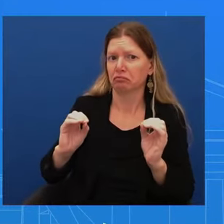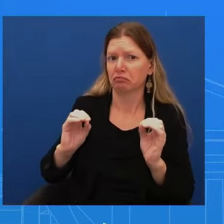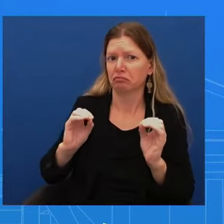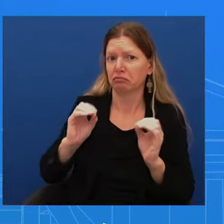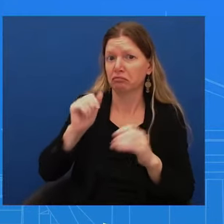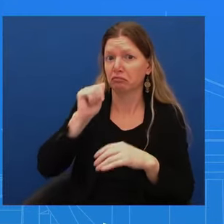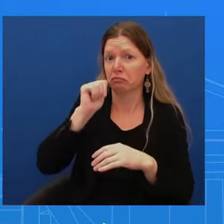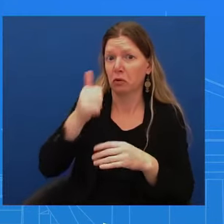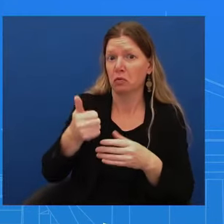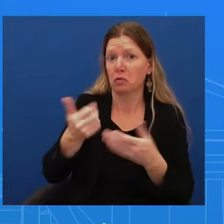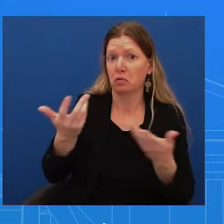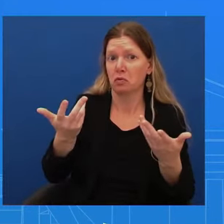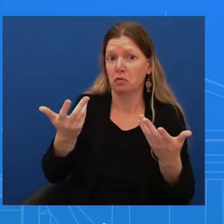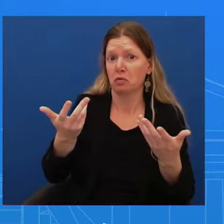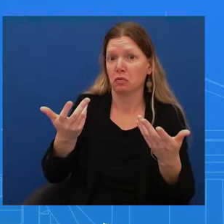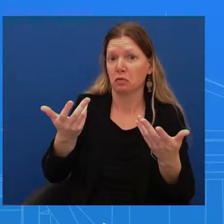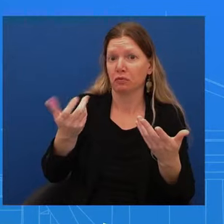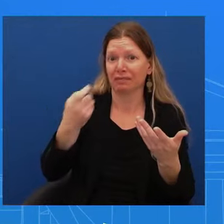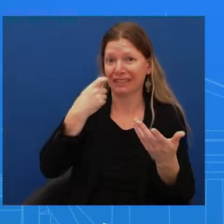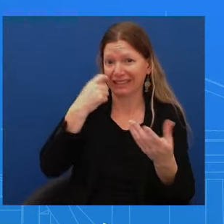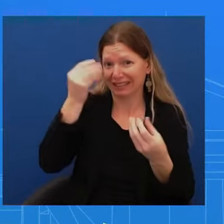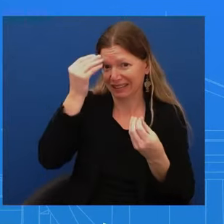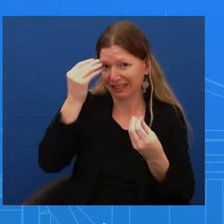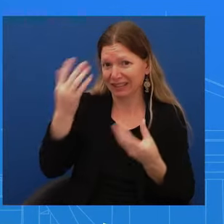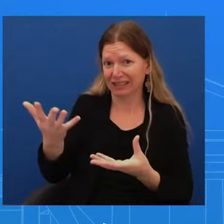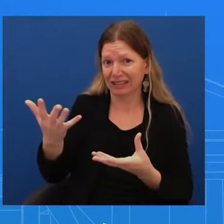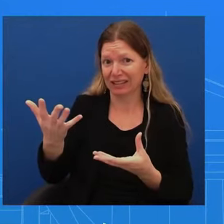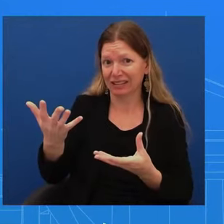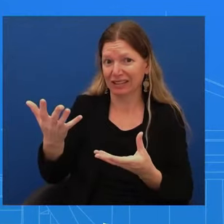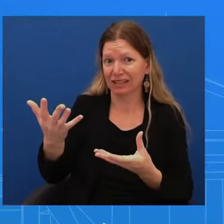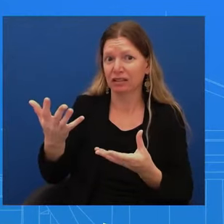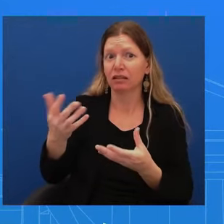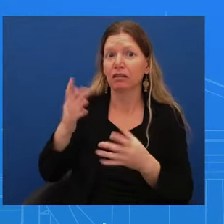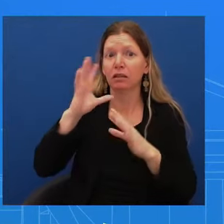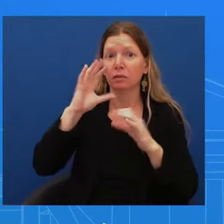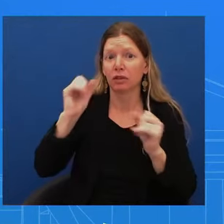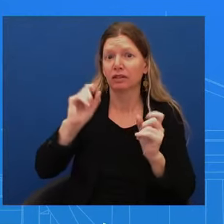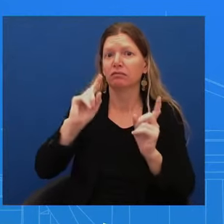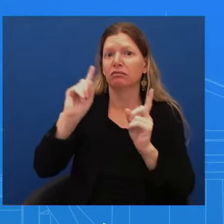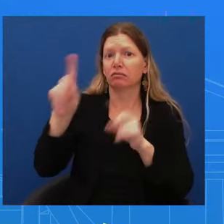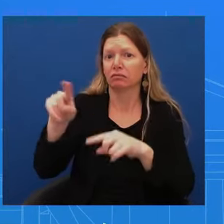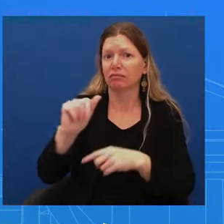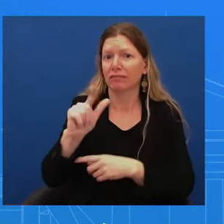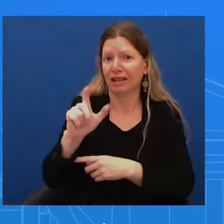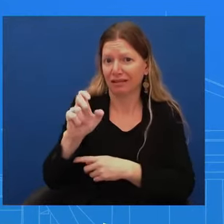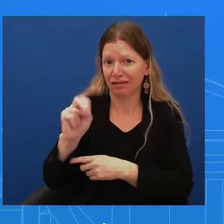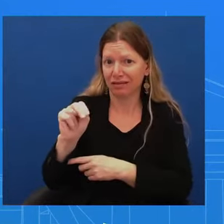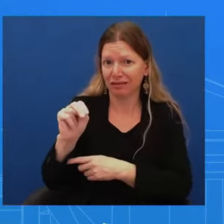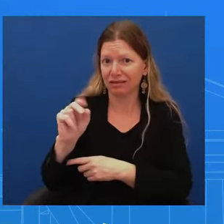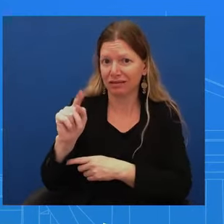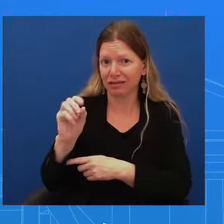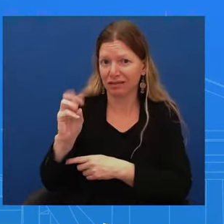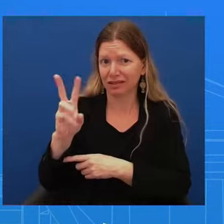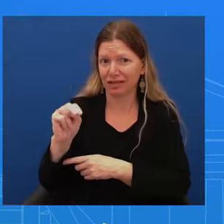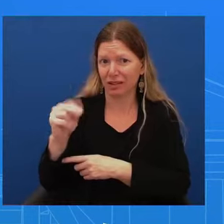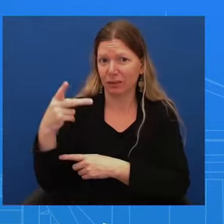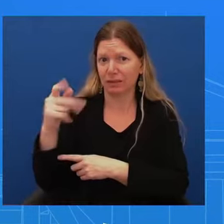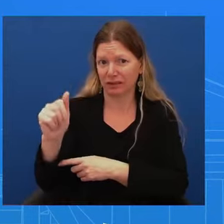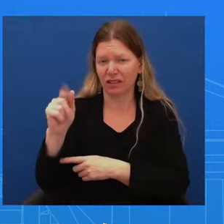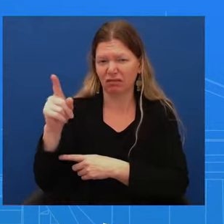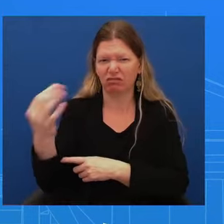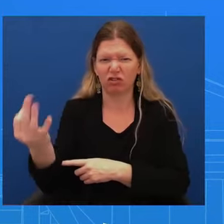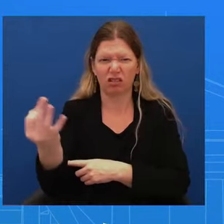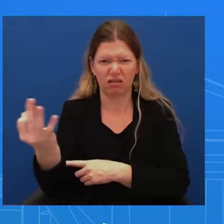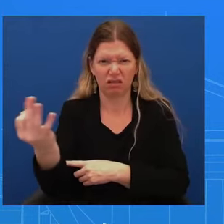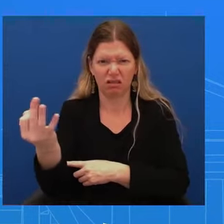certainly be doing on Friday, going to Allentown. And we'll have more on that as well. So I'll just leave it there. I'm going to try and, there's some folks in the back